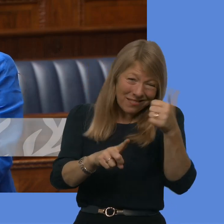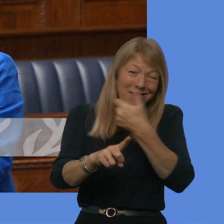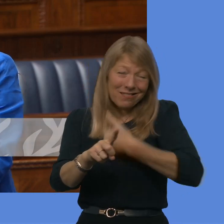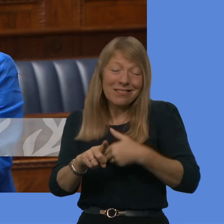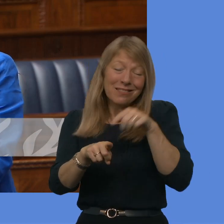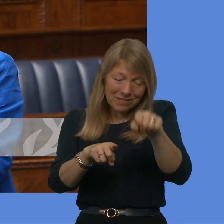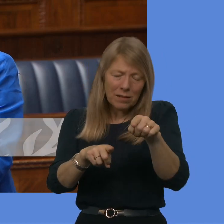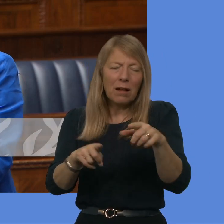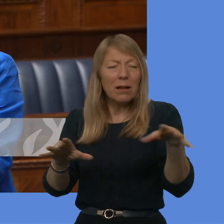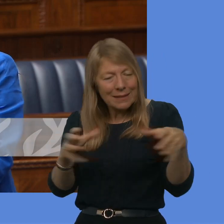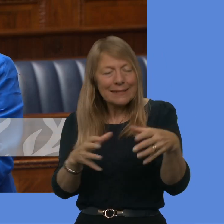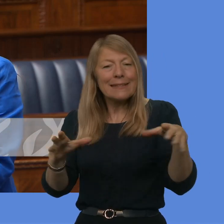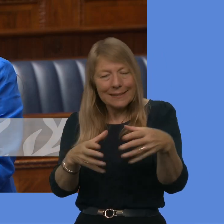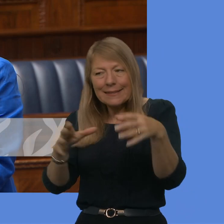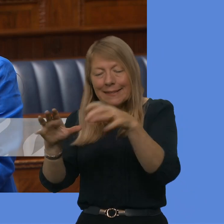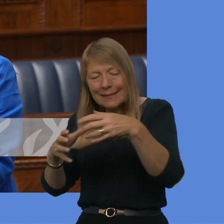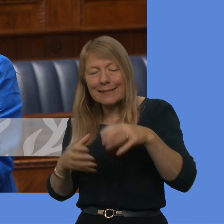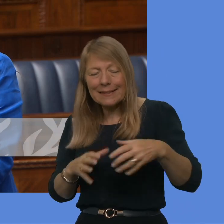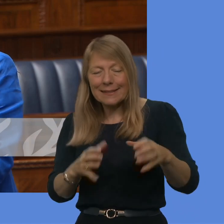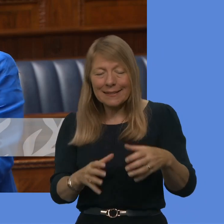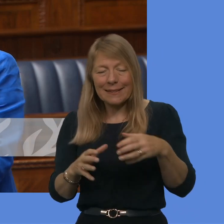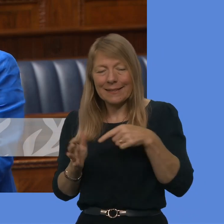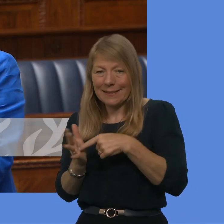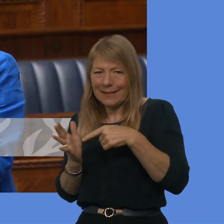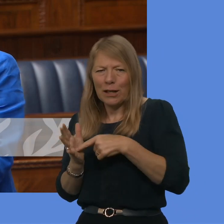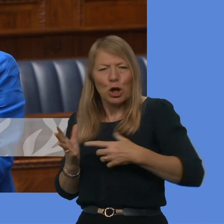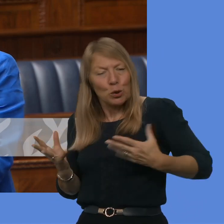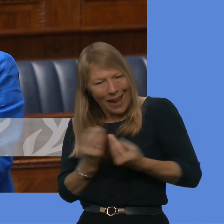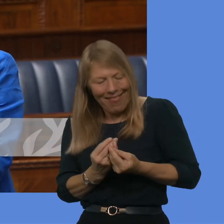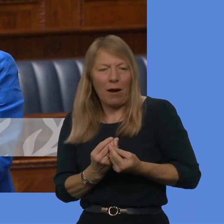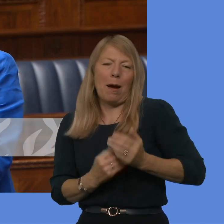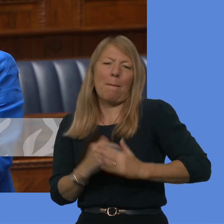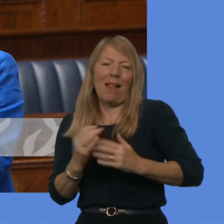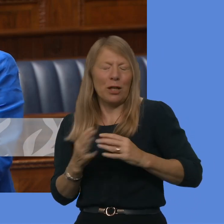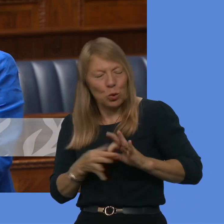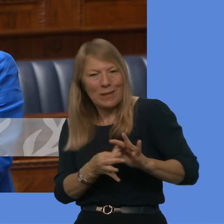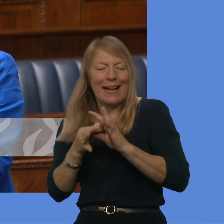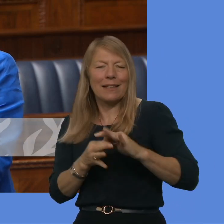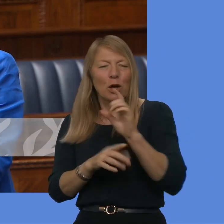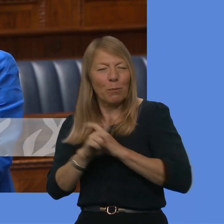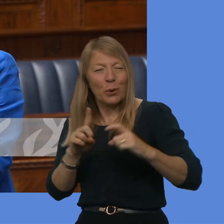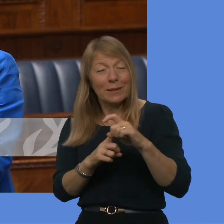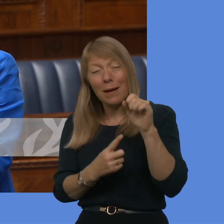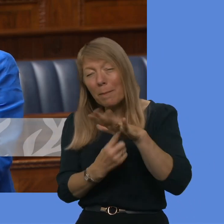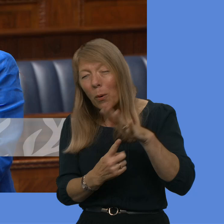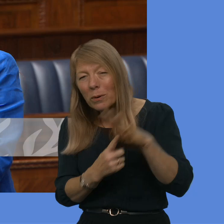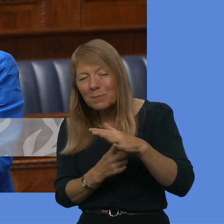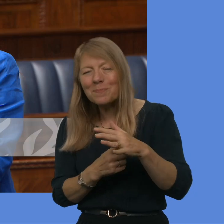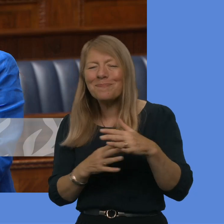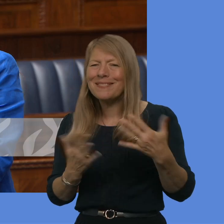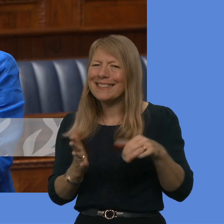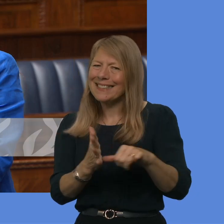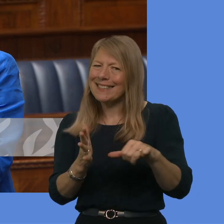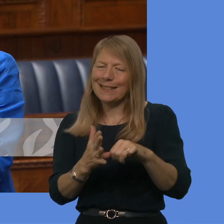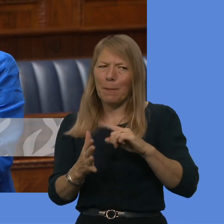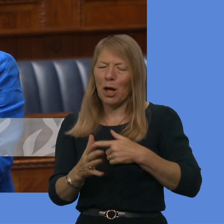relevant to that. We know that where there are challenges, it is very often, as indicated, because of some of the elements of the disputed